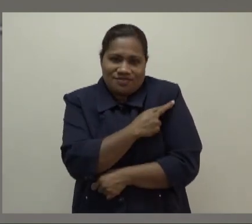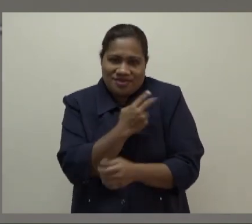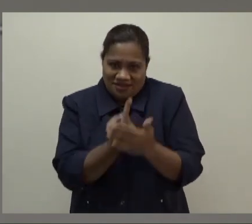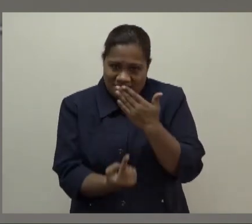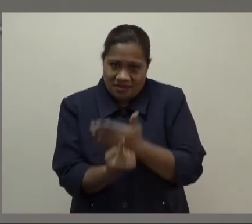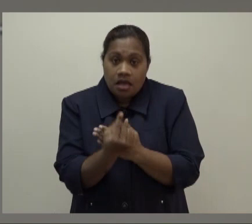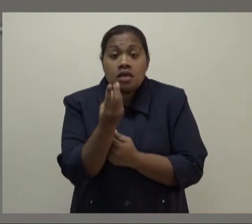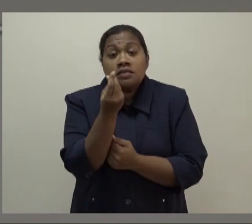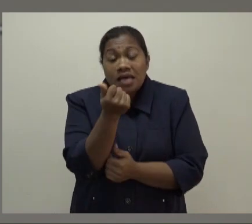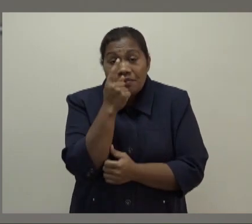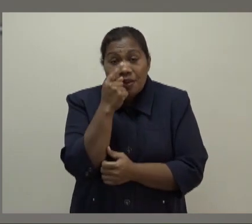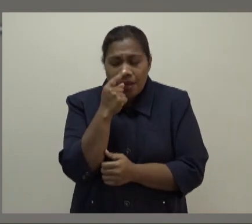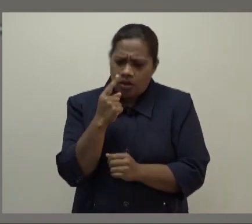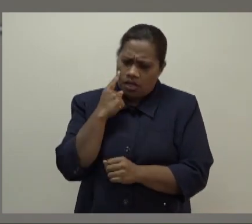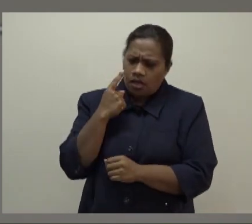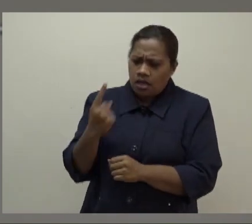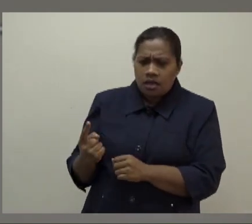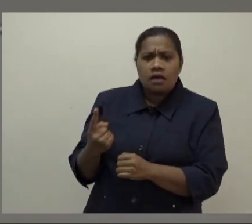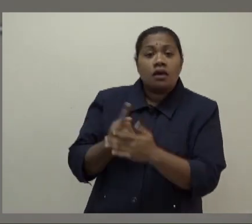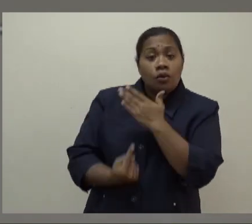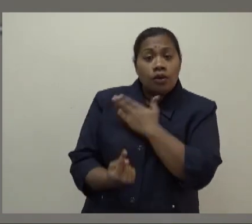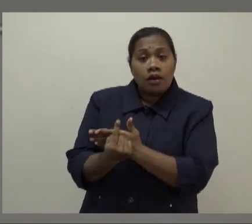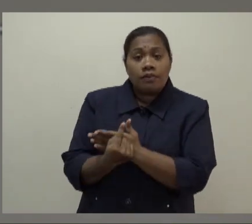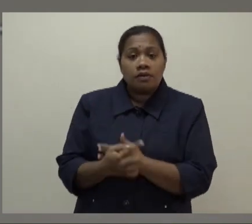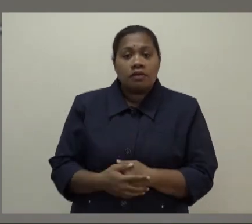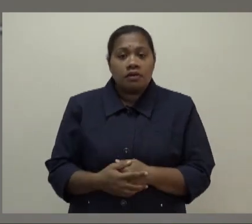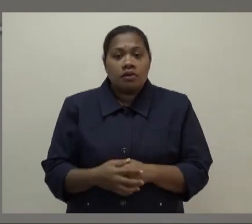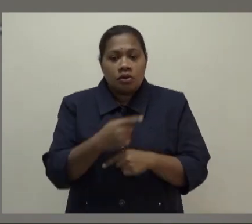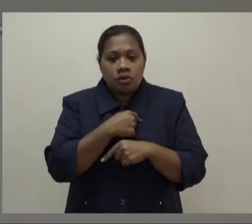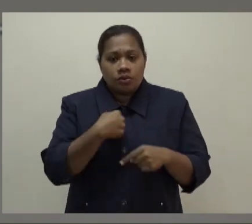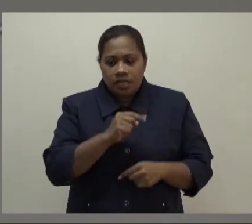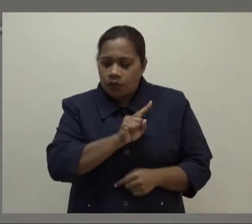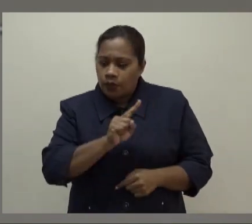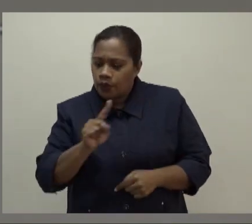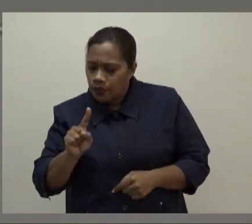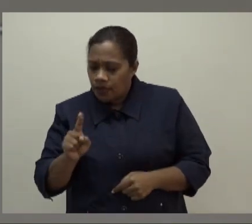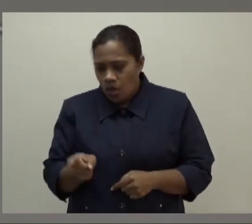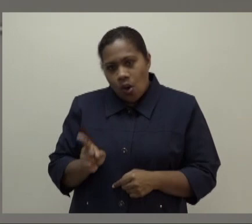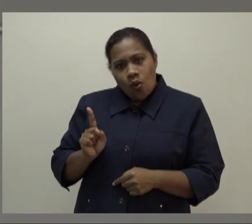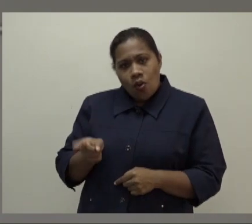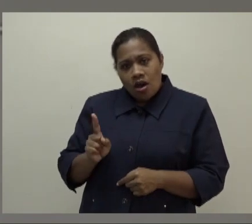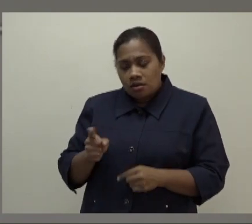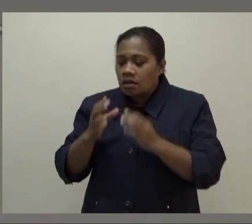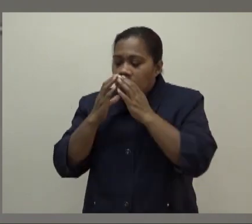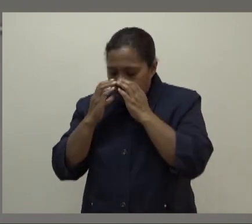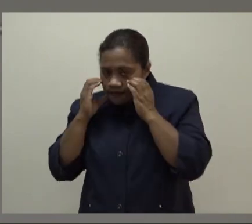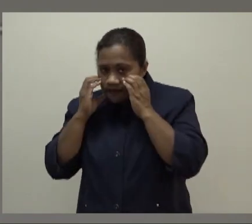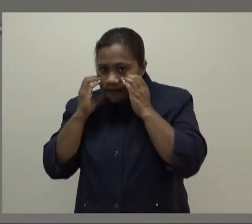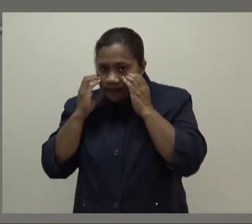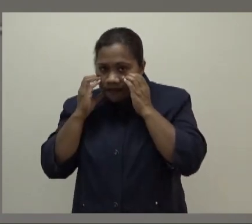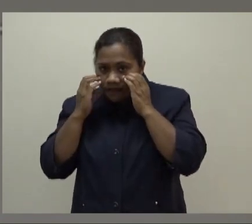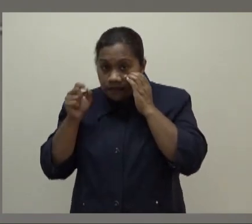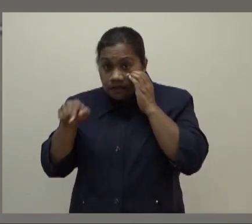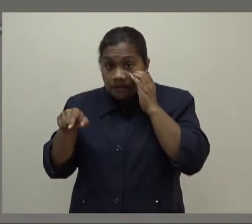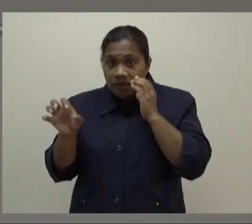Some people we've seen and we've come close to them to warn them to wear their mask obviously